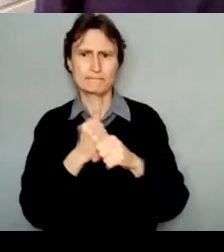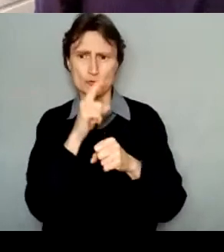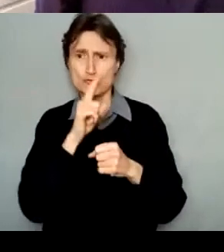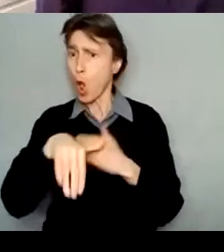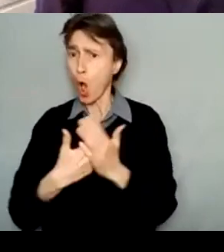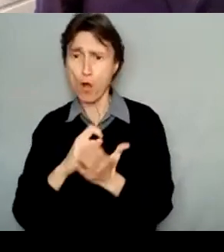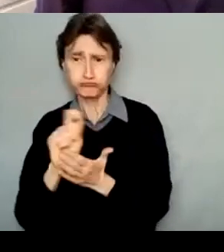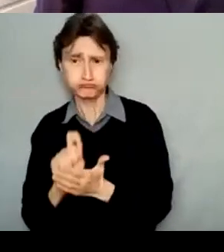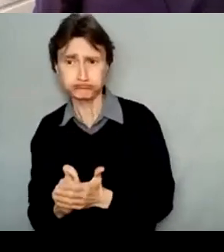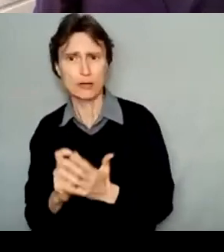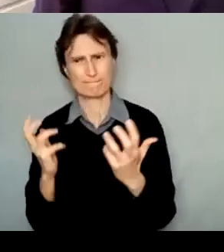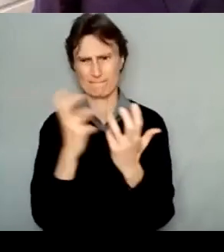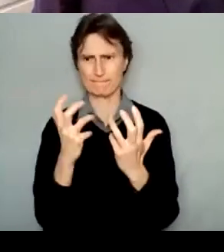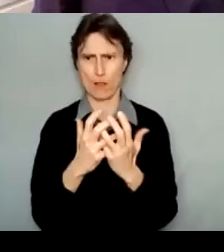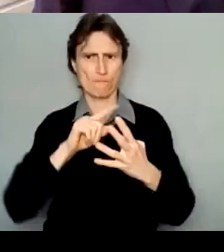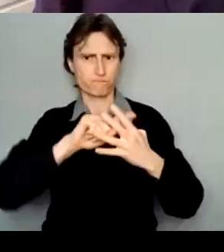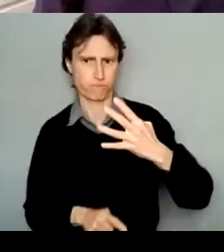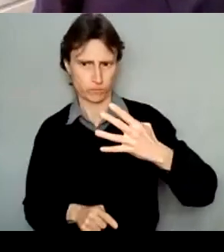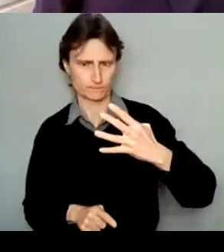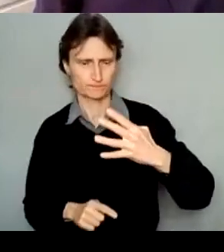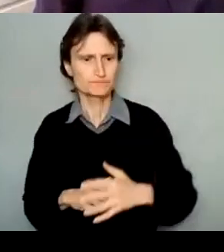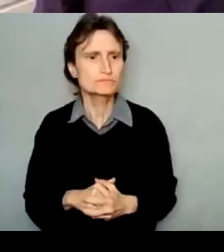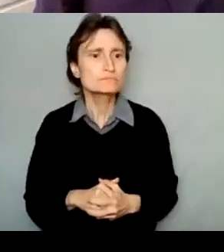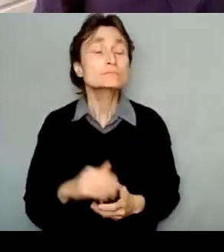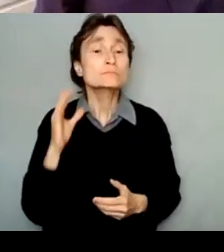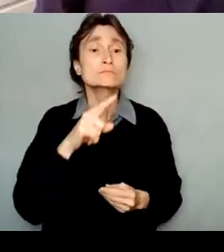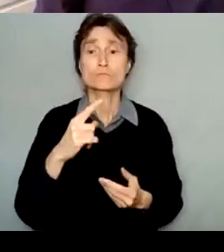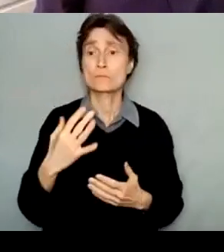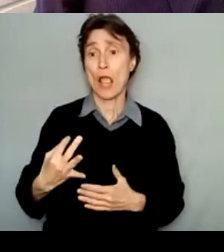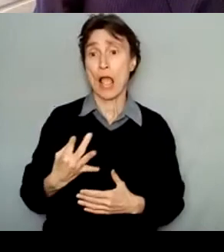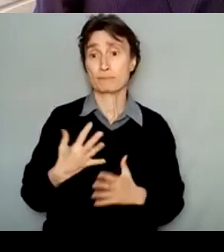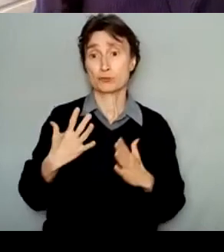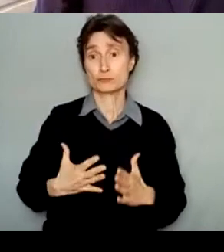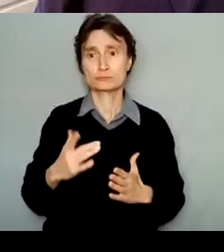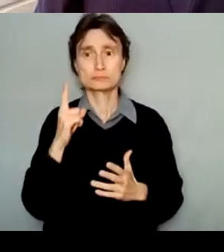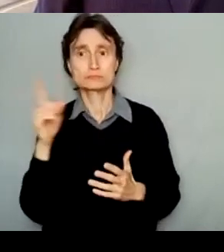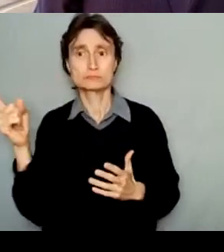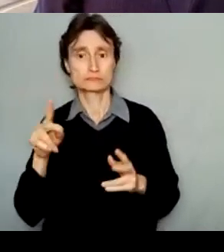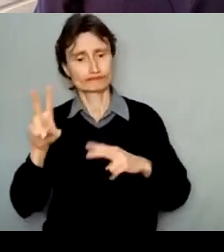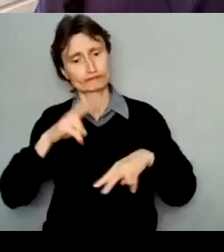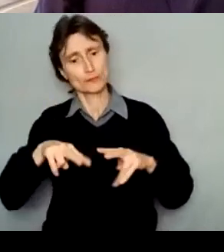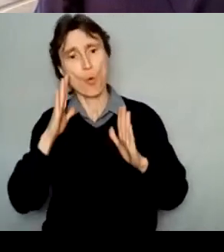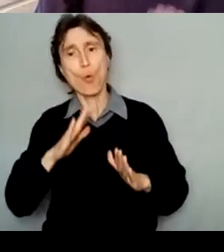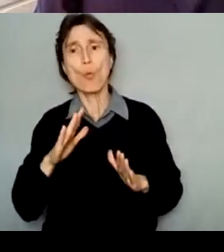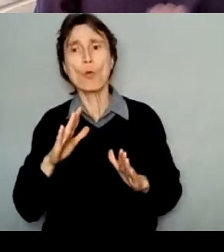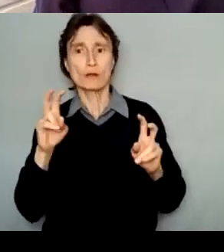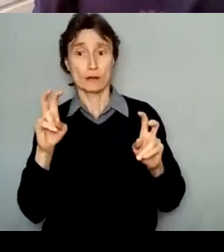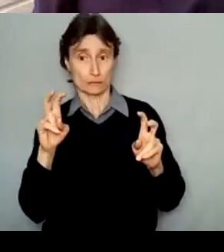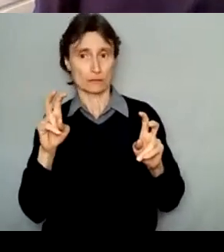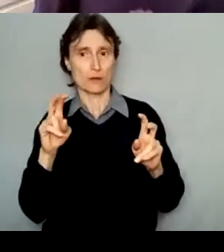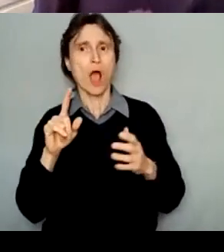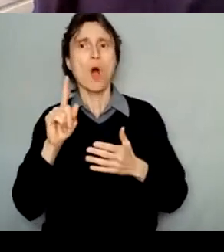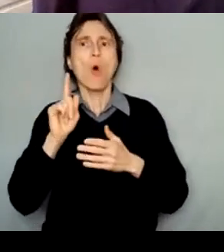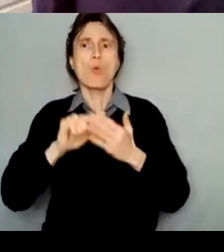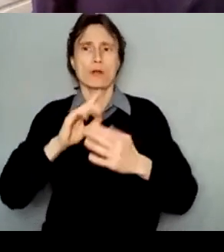Based on the information you provide in your application, the assessors will rate the level to which they agree or disagree with each of those four